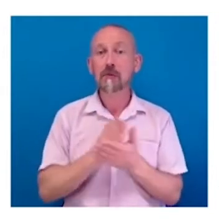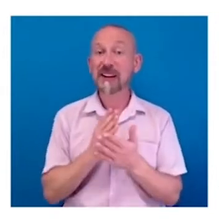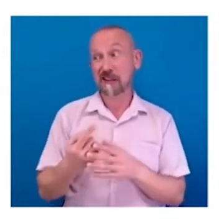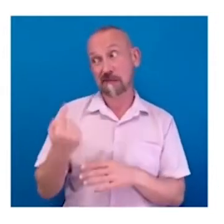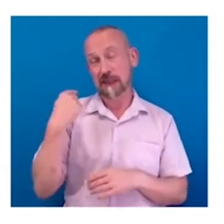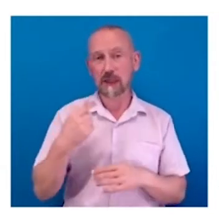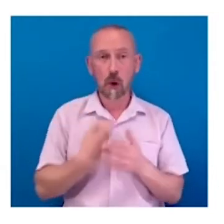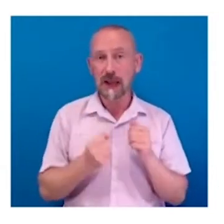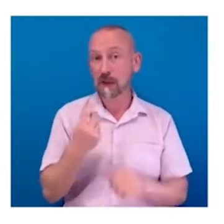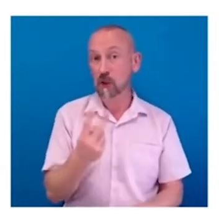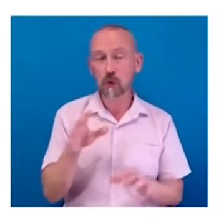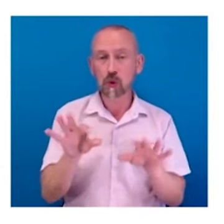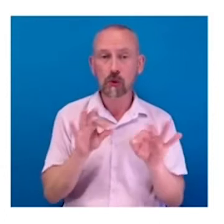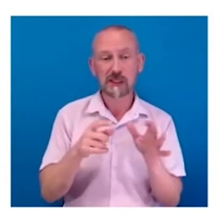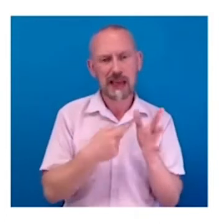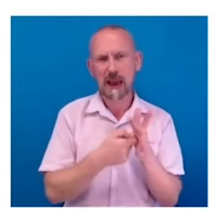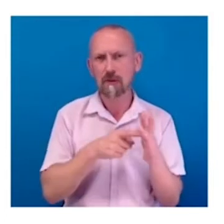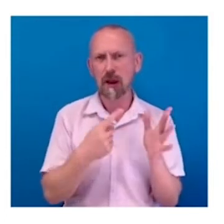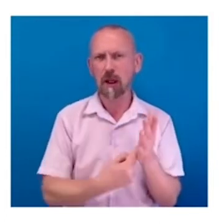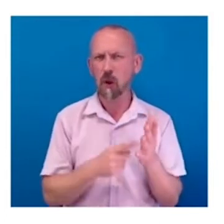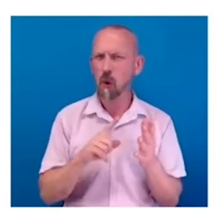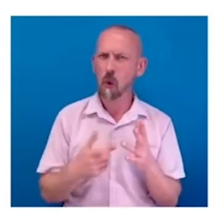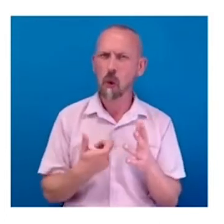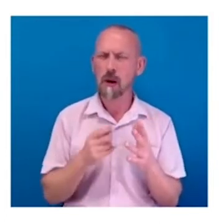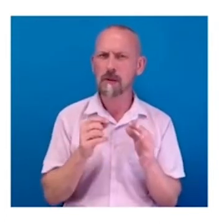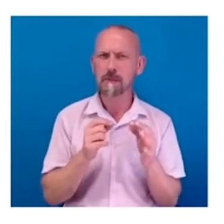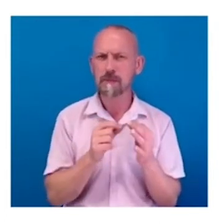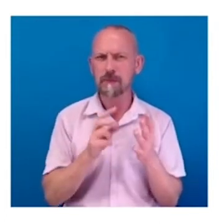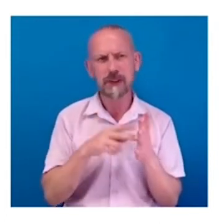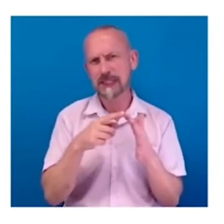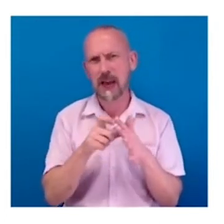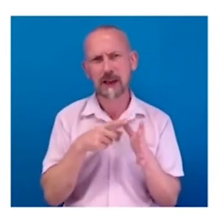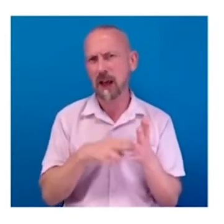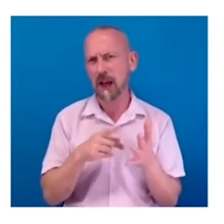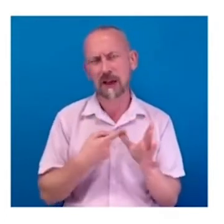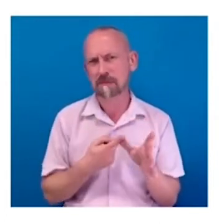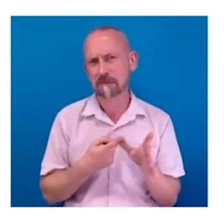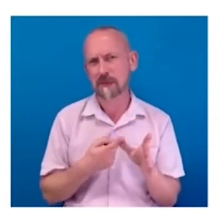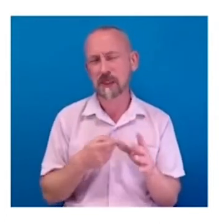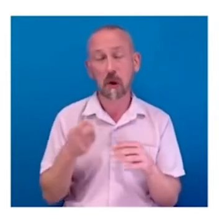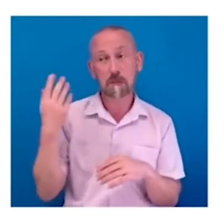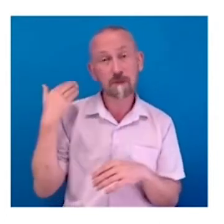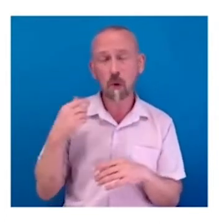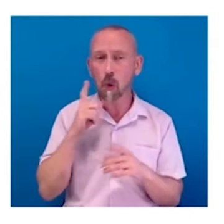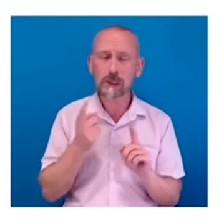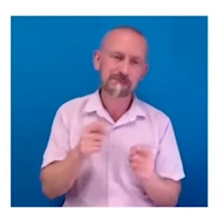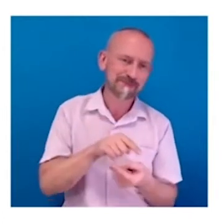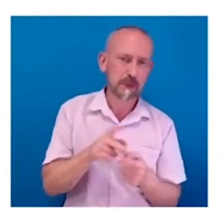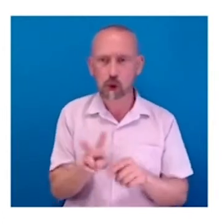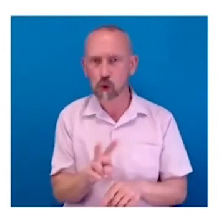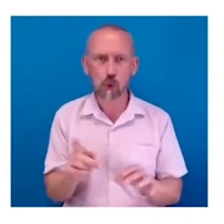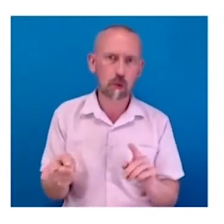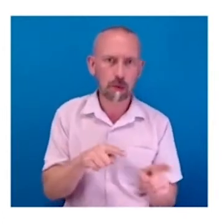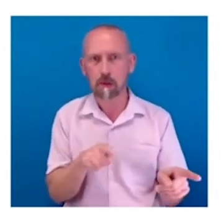I can't remember which one it was. I think we were on Verdana. So, we moved to Ariel, you know, and then someone else joins and then we moved back again. It was